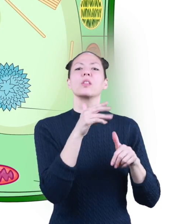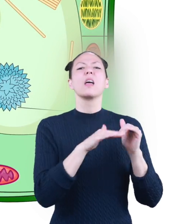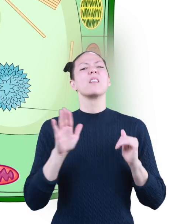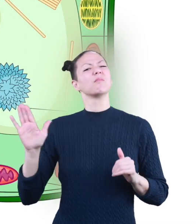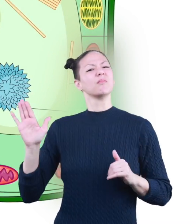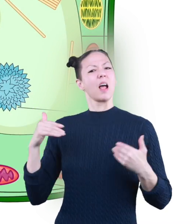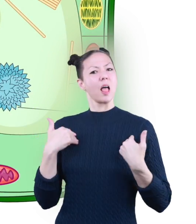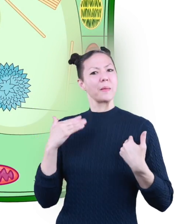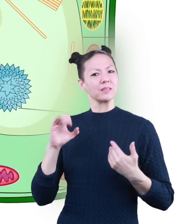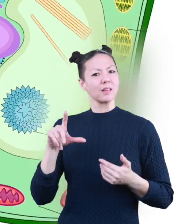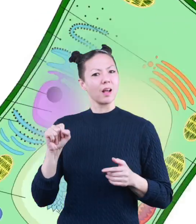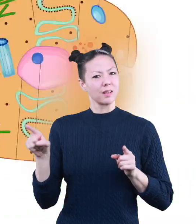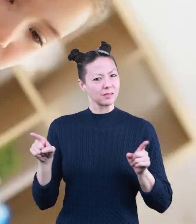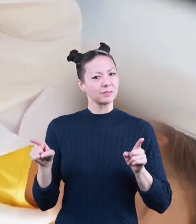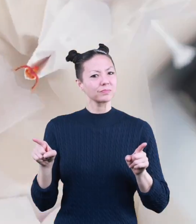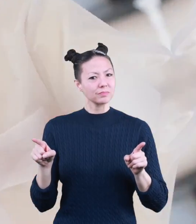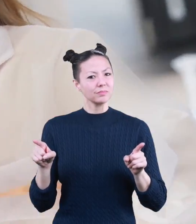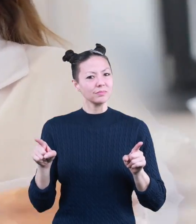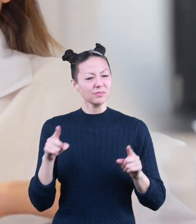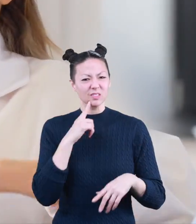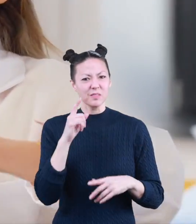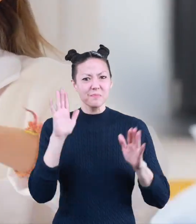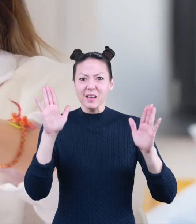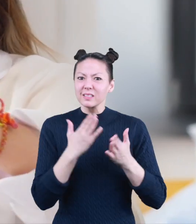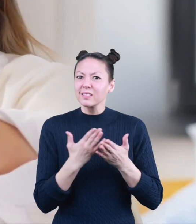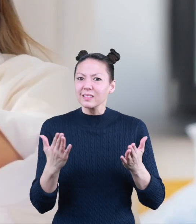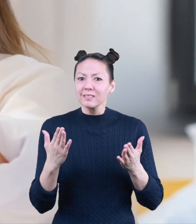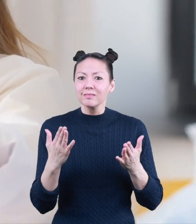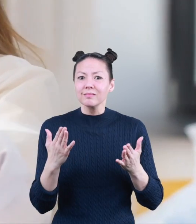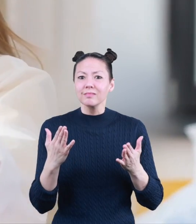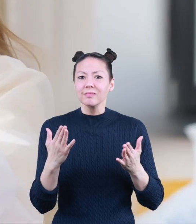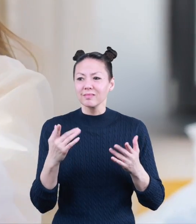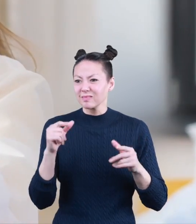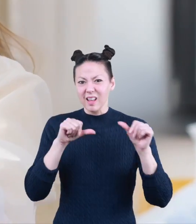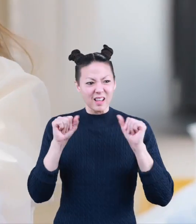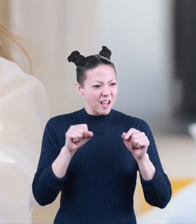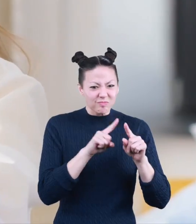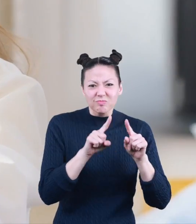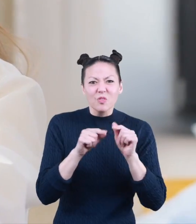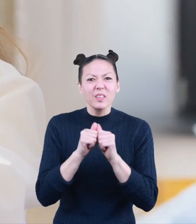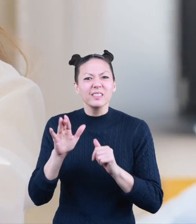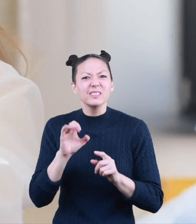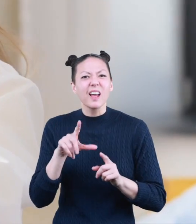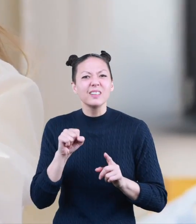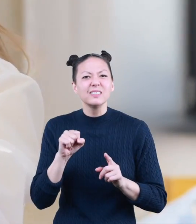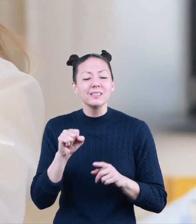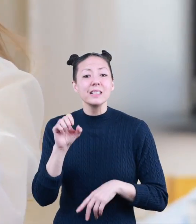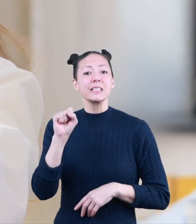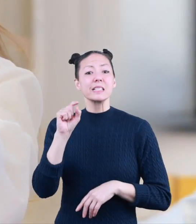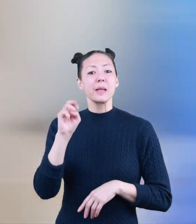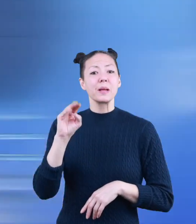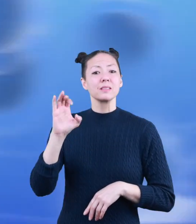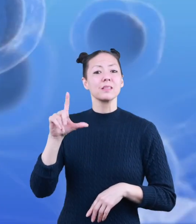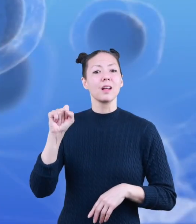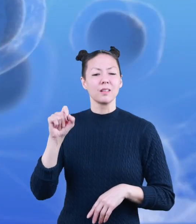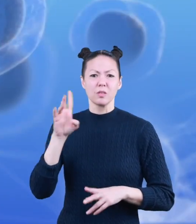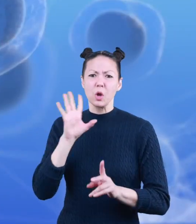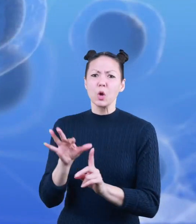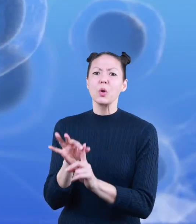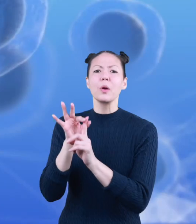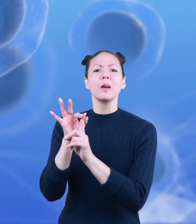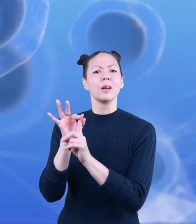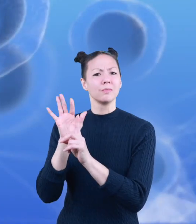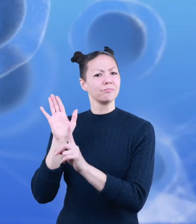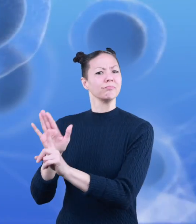cells. There are some really amazing things that scientists can do with cells. Stem cells are unique